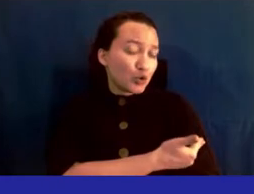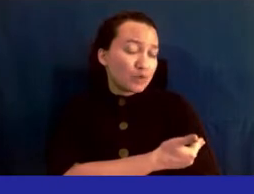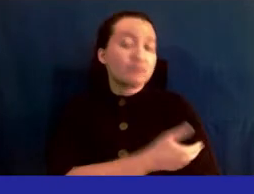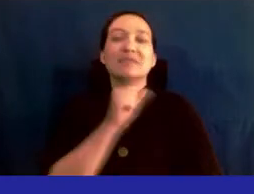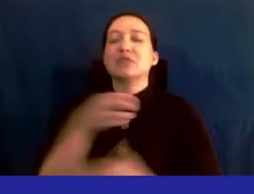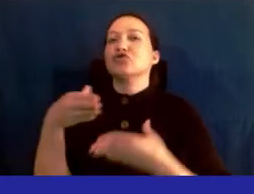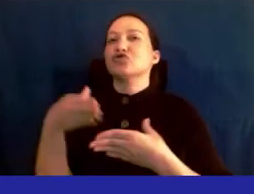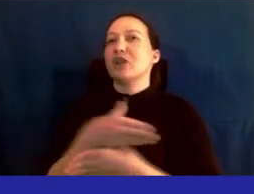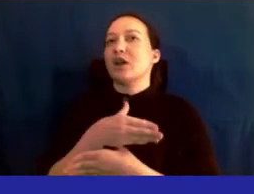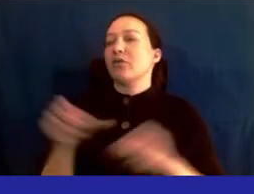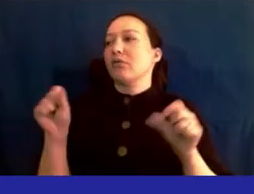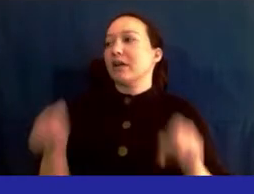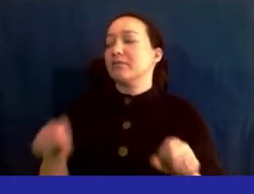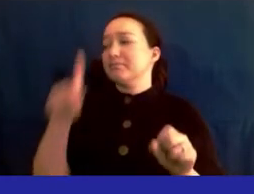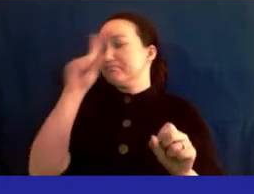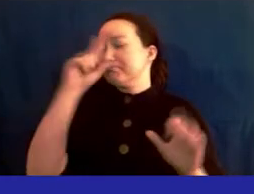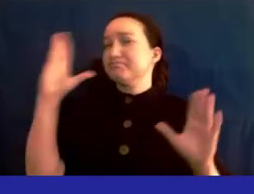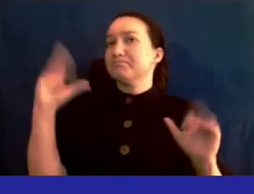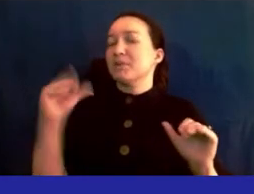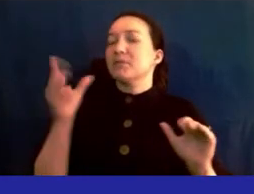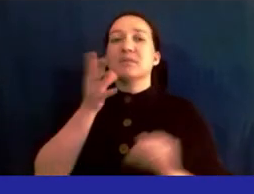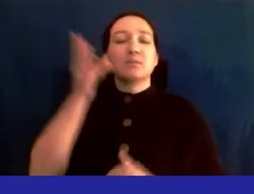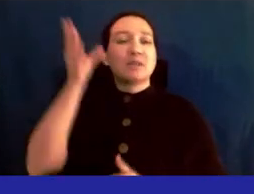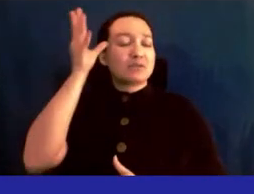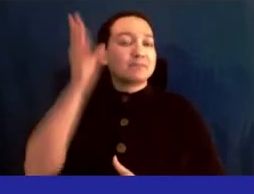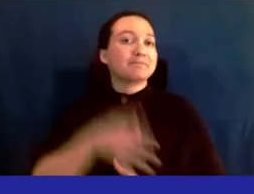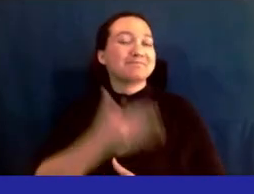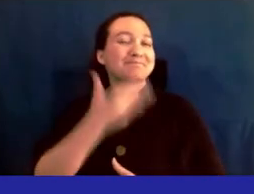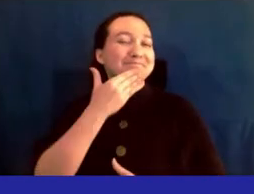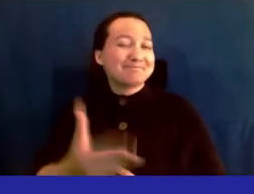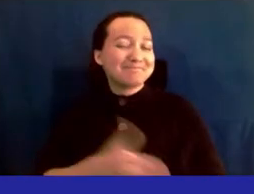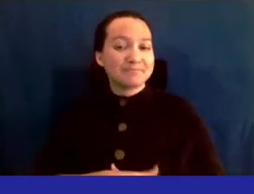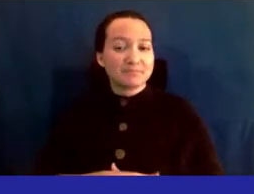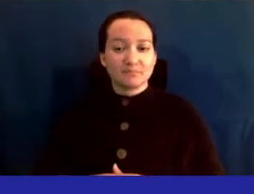share with the expected parents. Thank you.